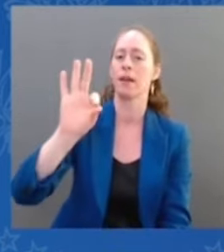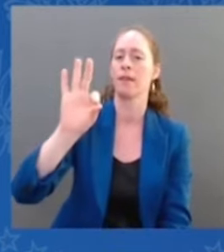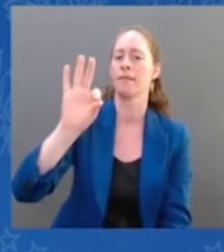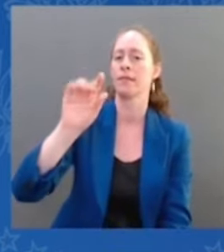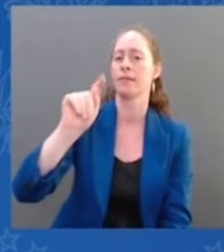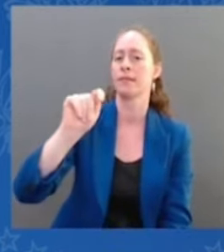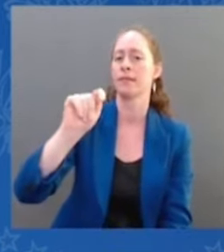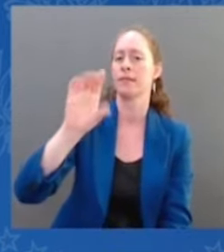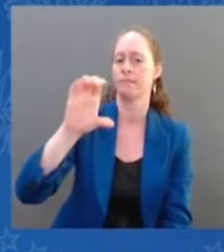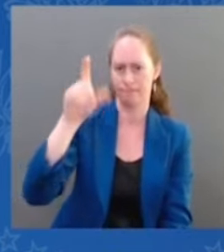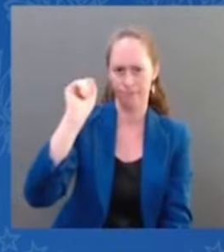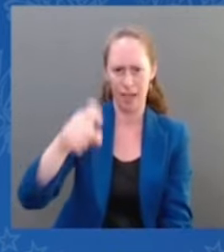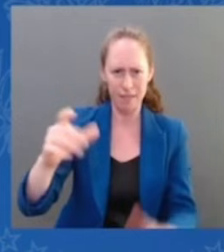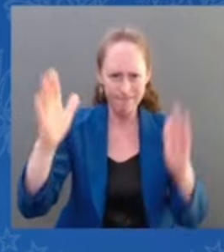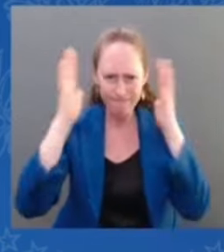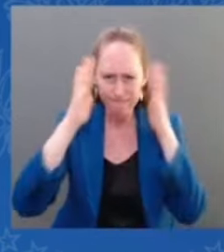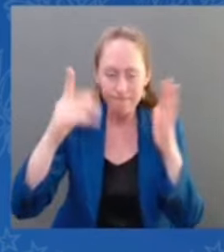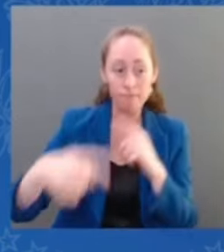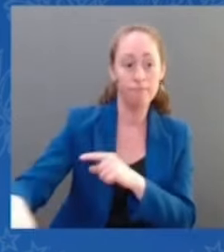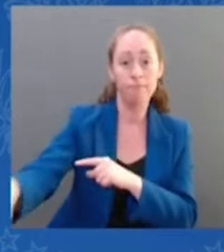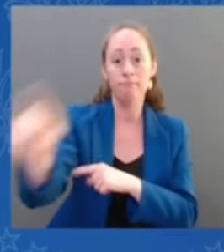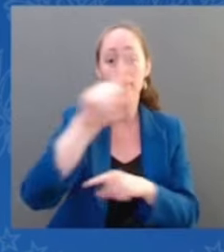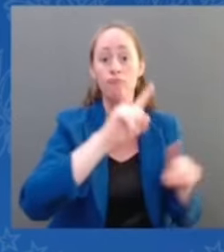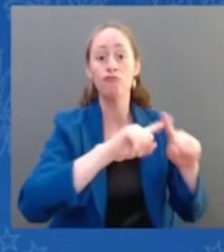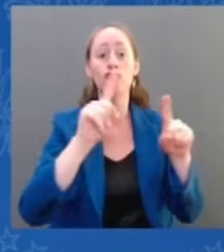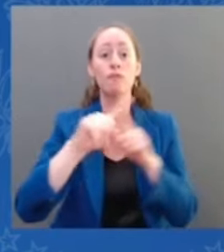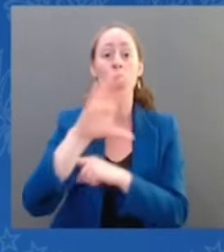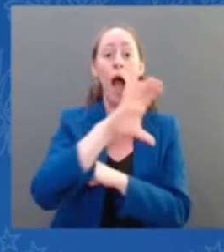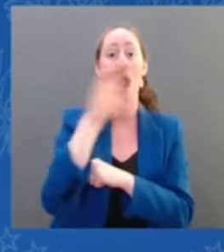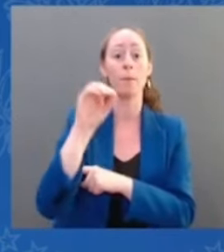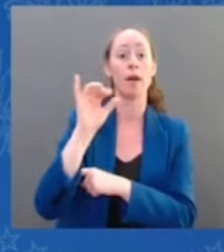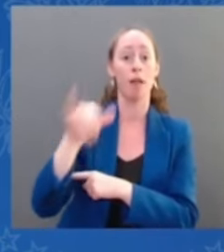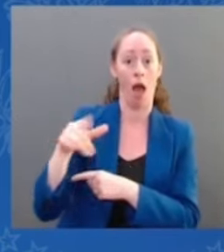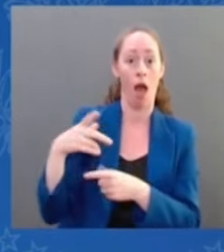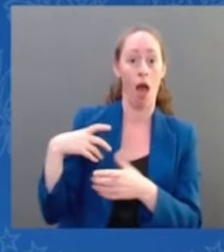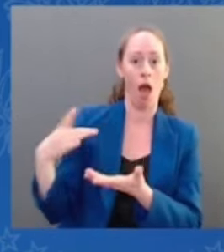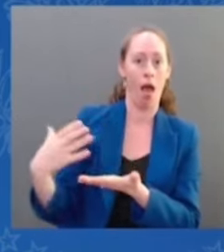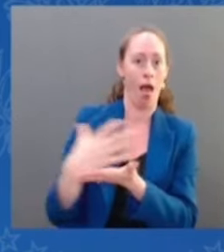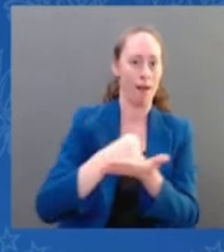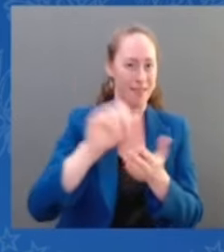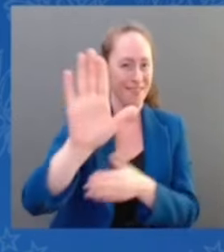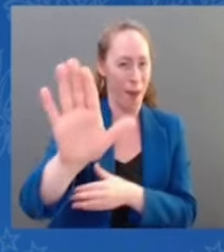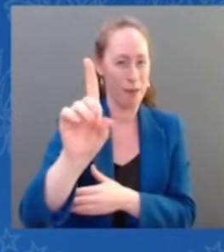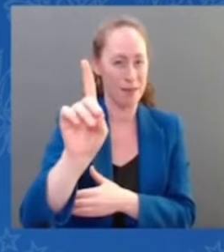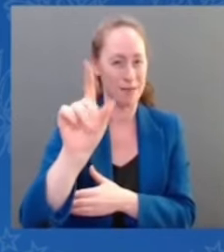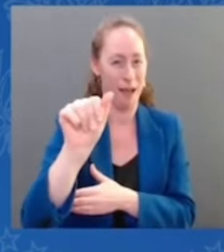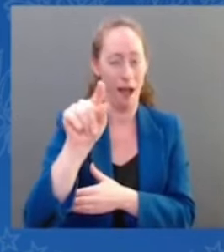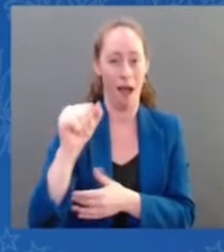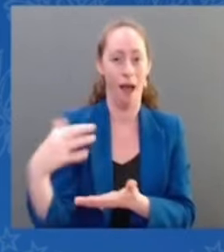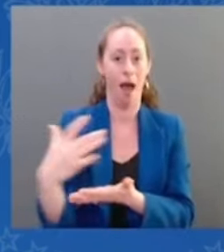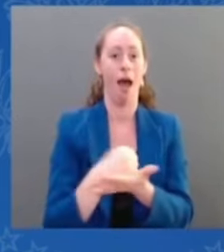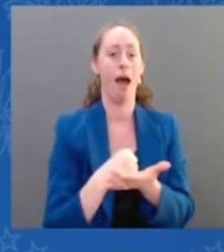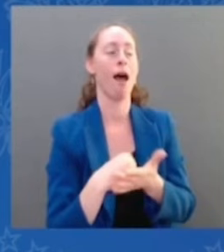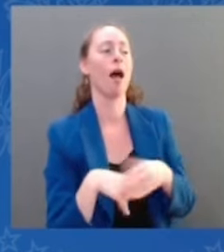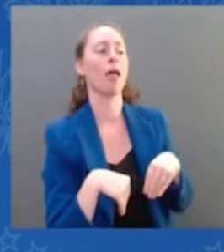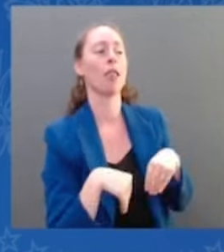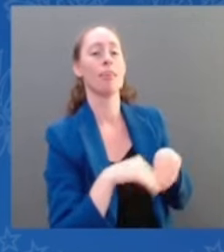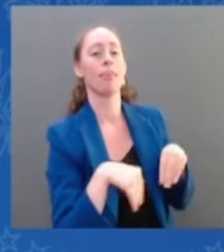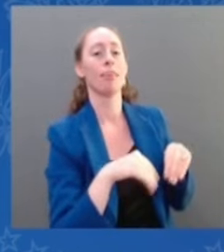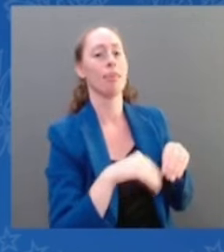extreme groups, or, my view, sell private information to anybody. It provides private health information.